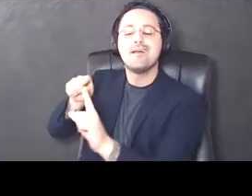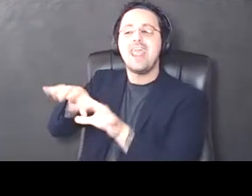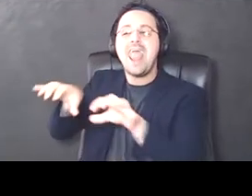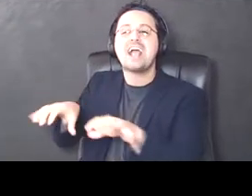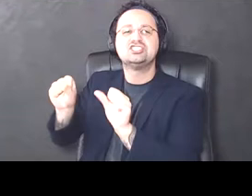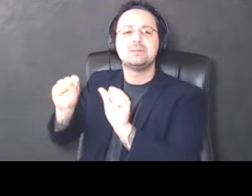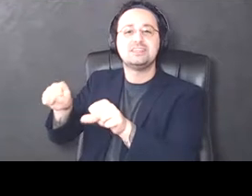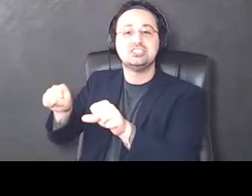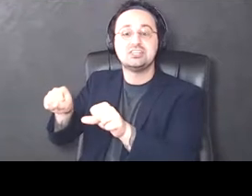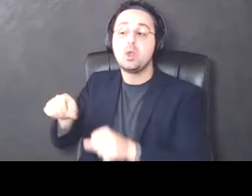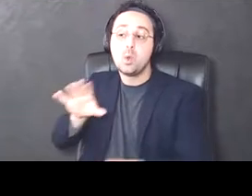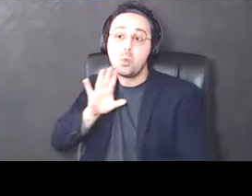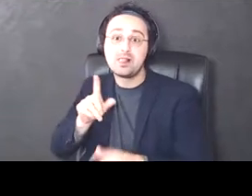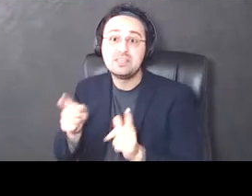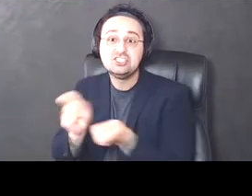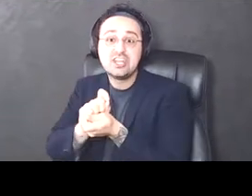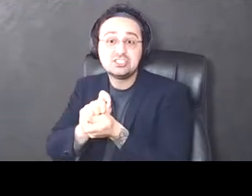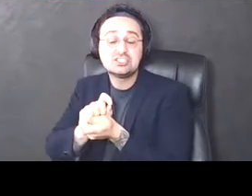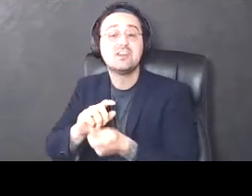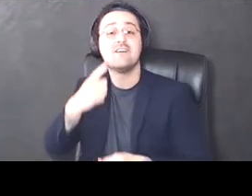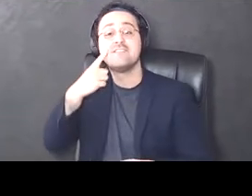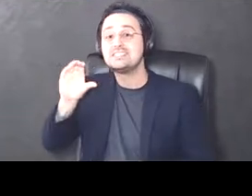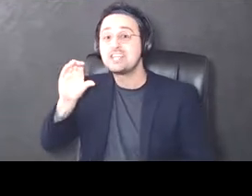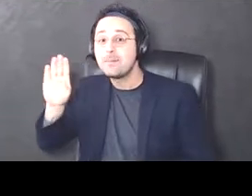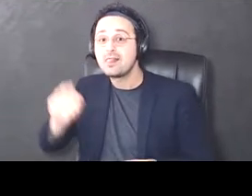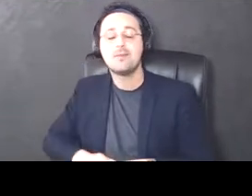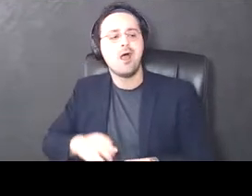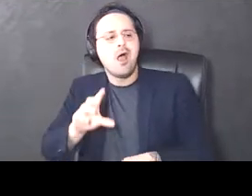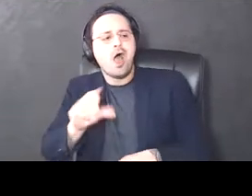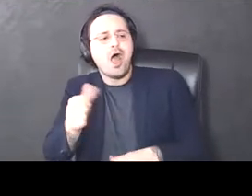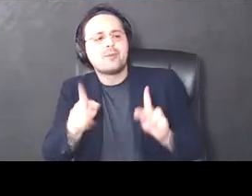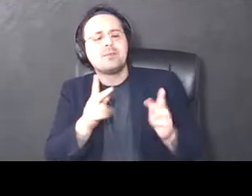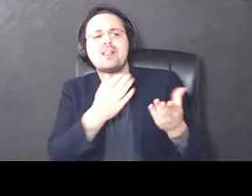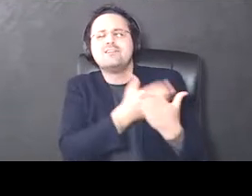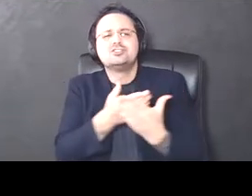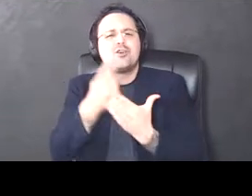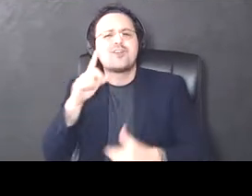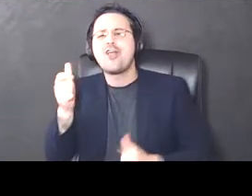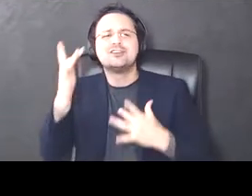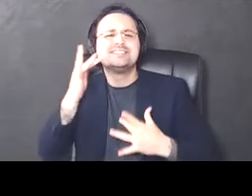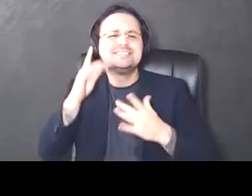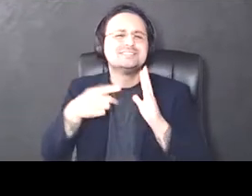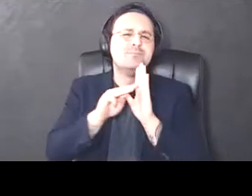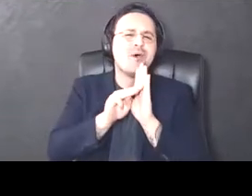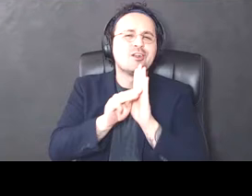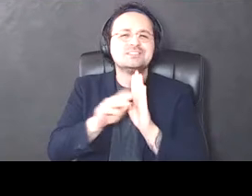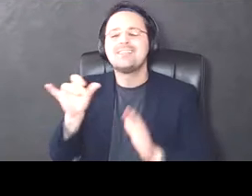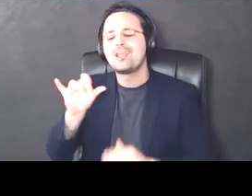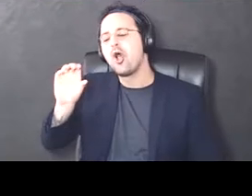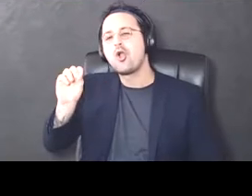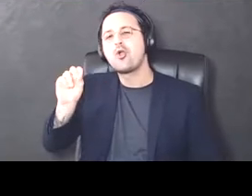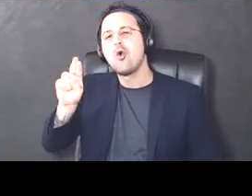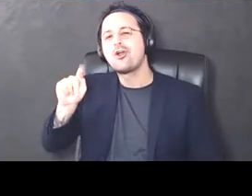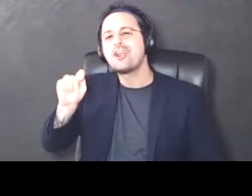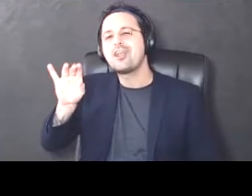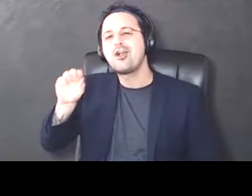changed in our, in our cerebellar stroke and others have shown in a variety of other disease models, including cortical stroke, that, um, there can